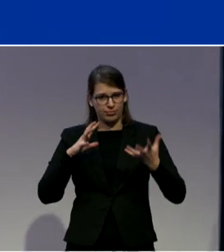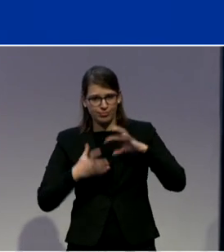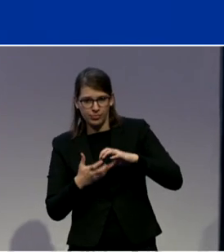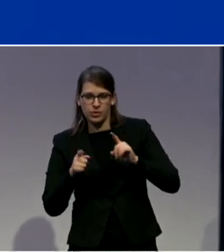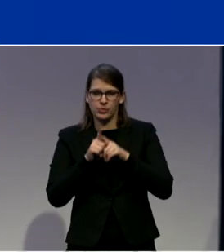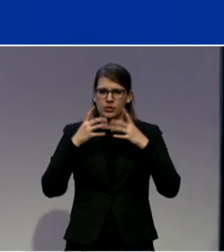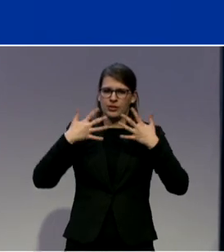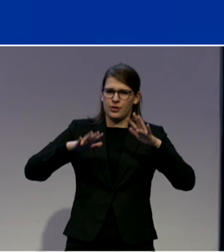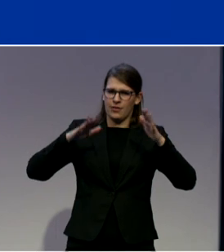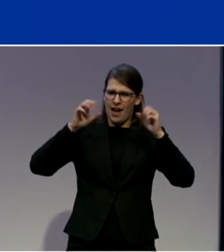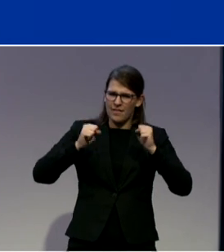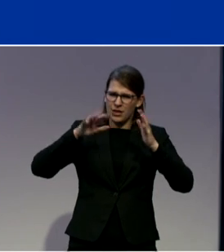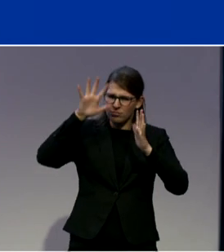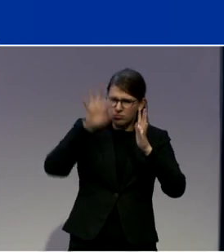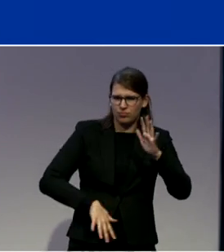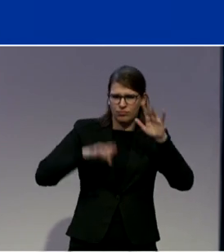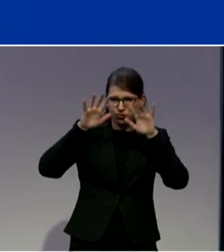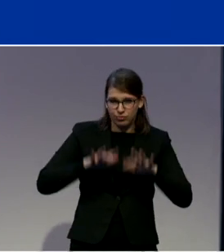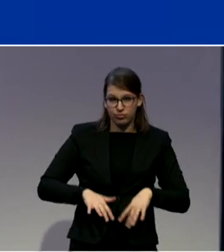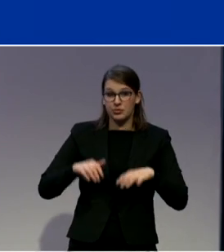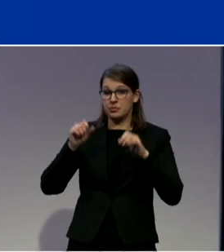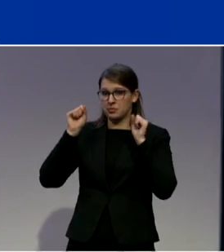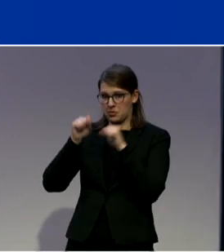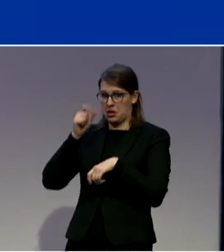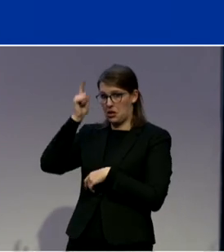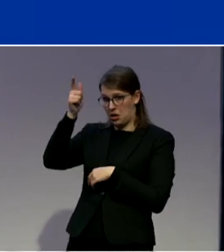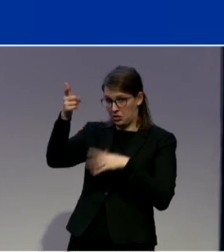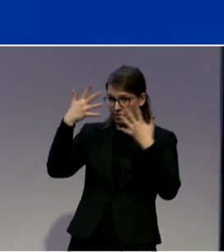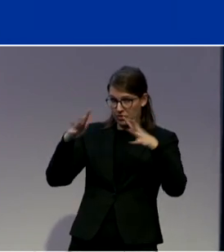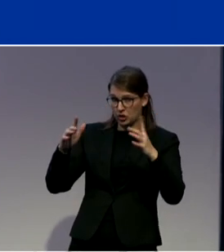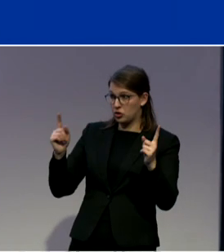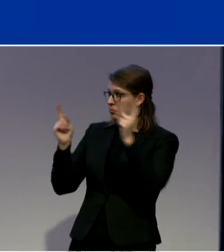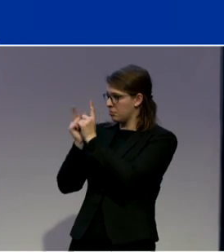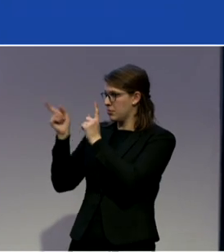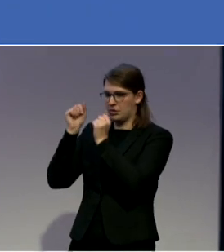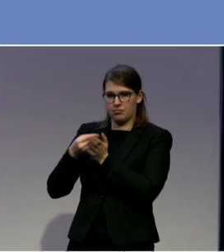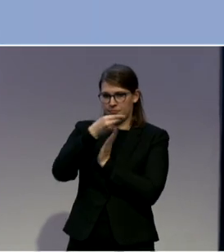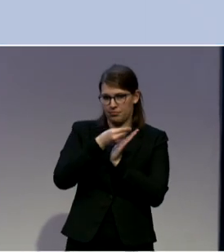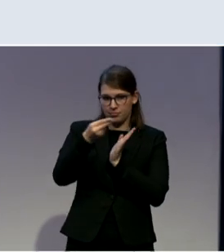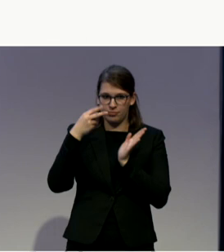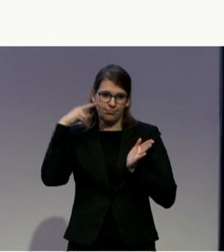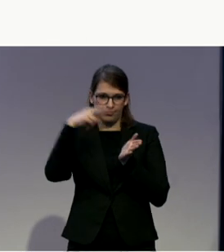come and see me afterwards, I'd be very happy also to give you more copies of that. Thank you very much.